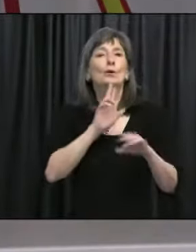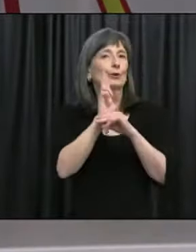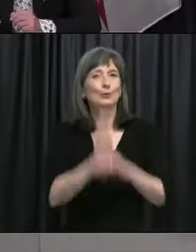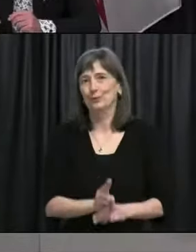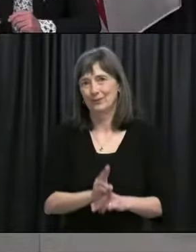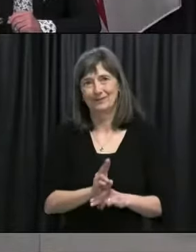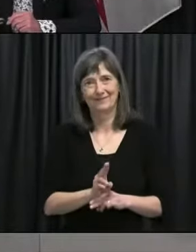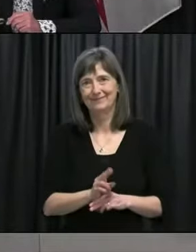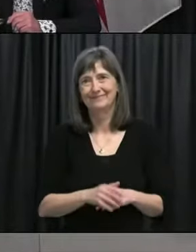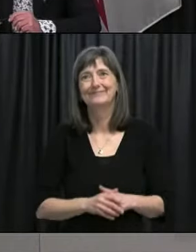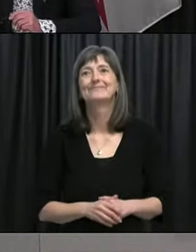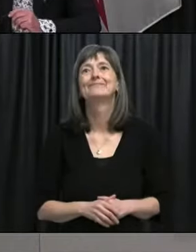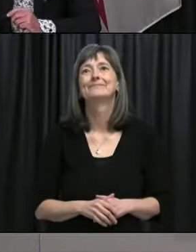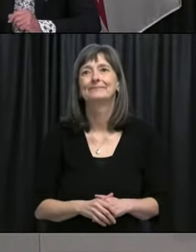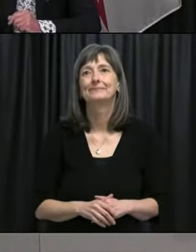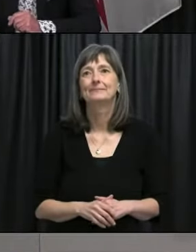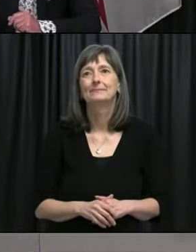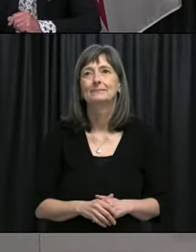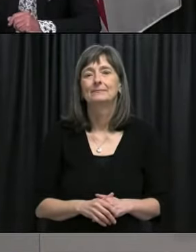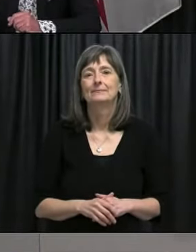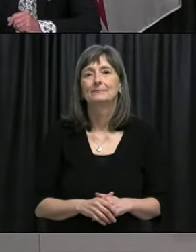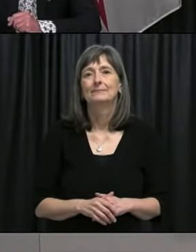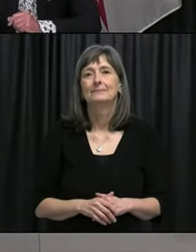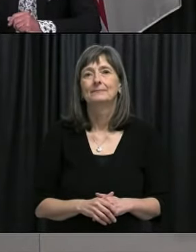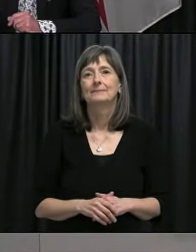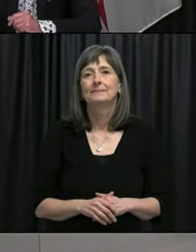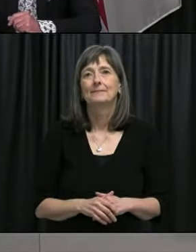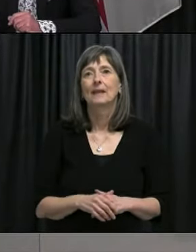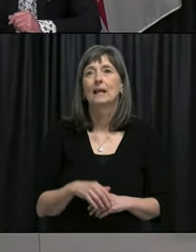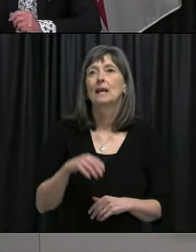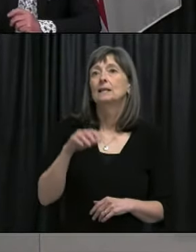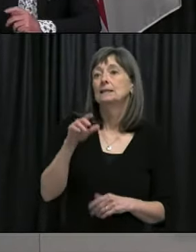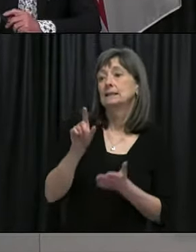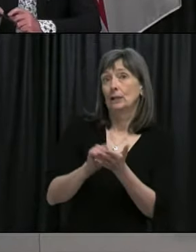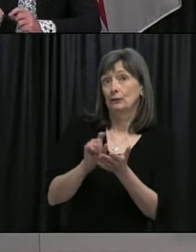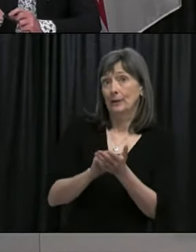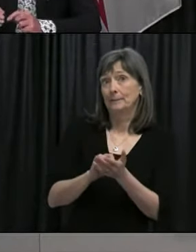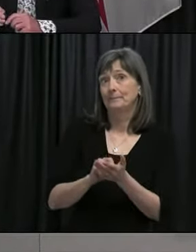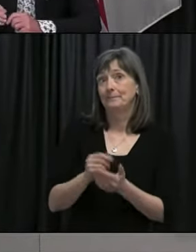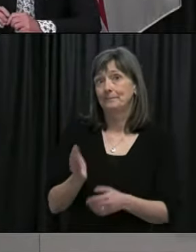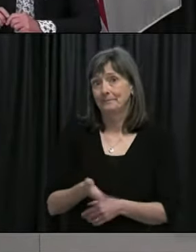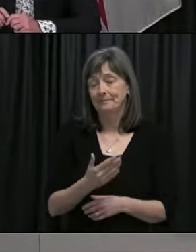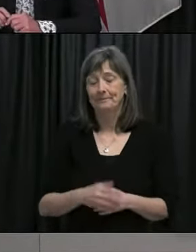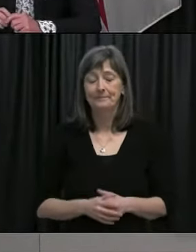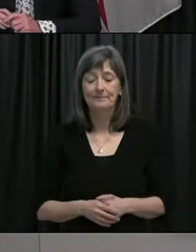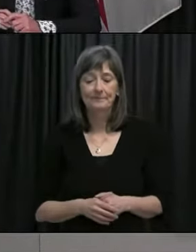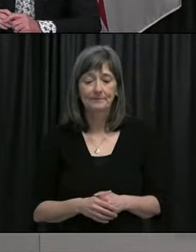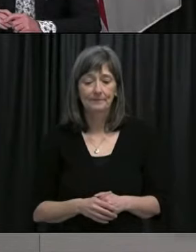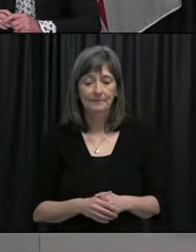Thank you. Our next questions are from Peter Jackson with the telegram. Please go ahead.